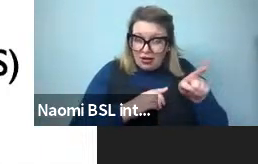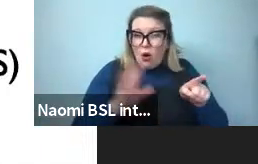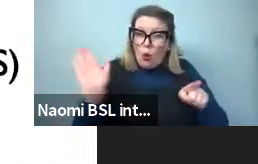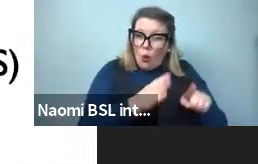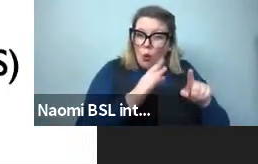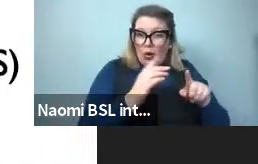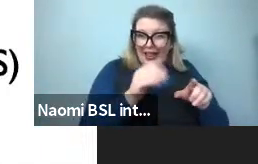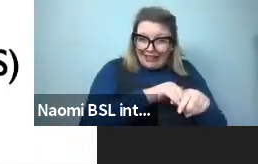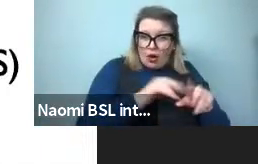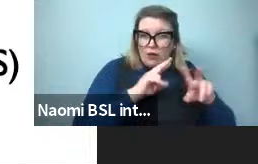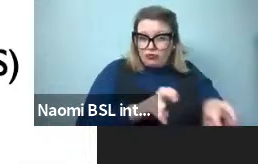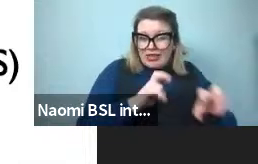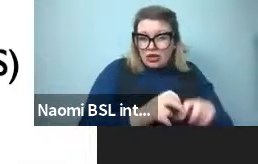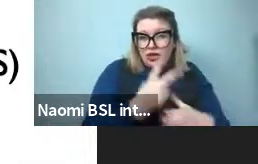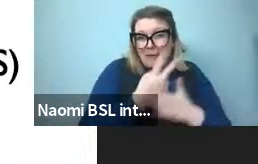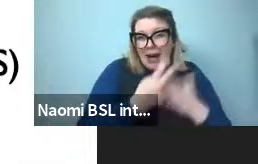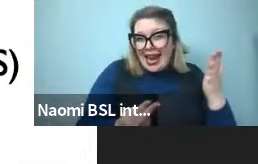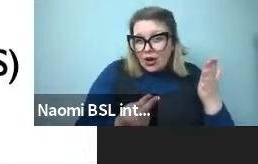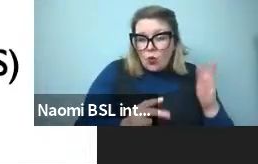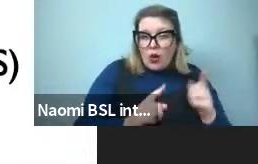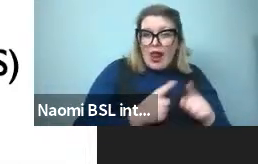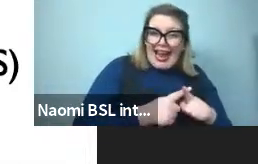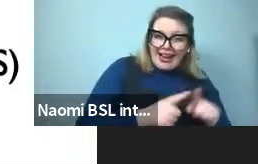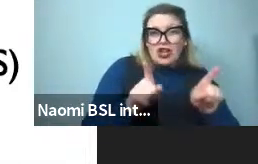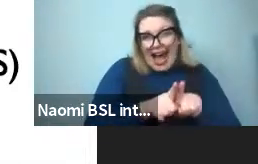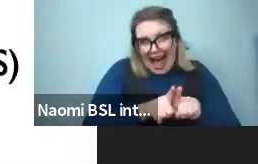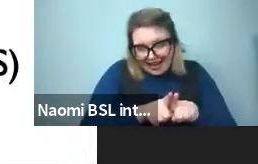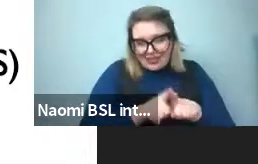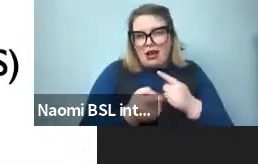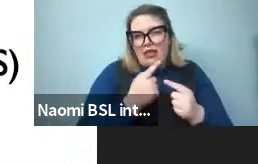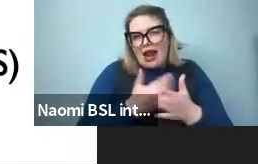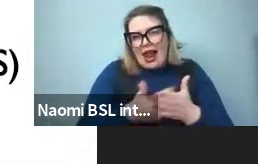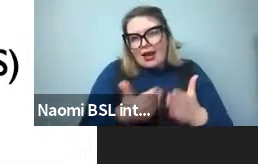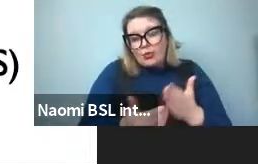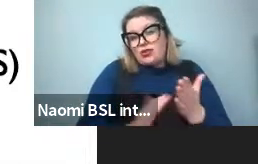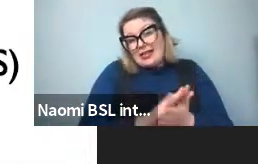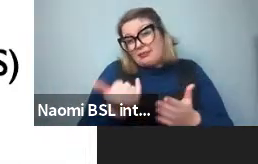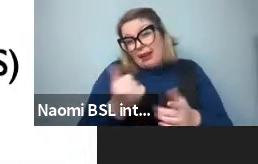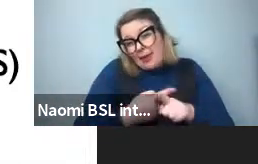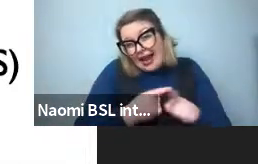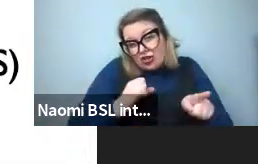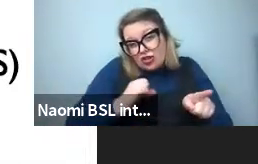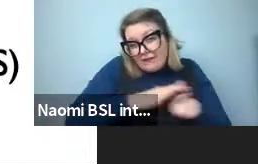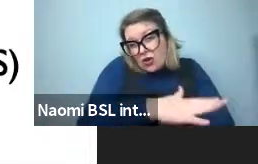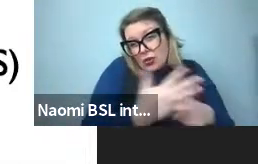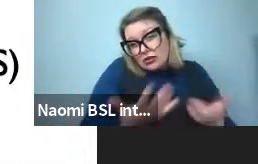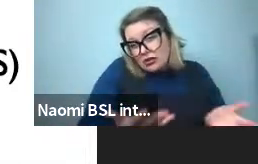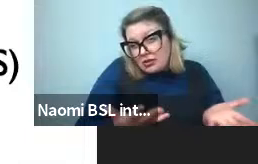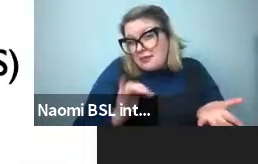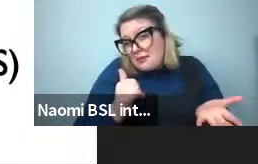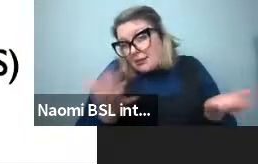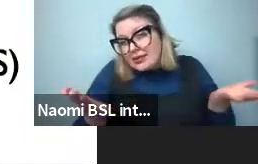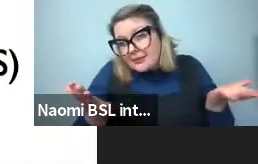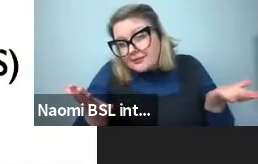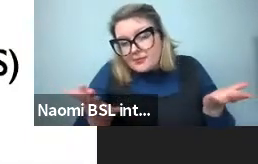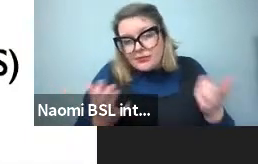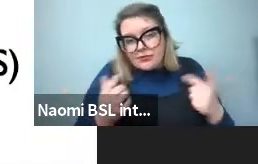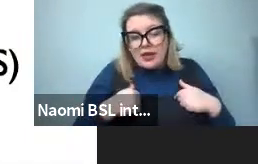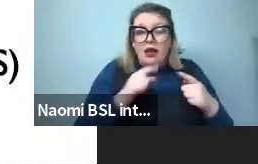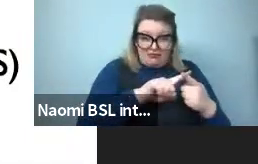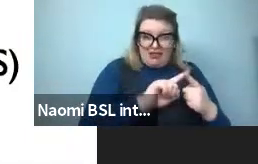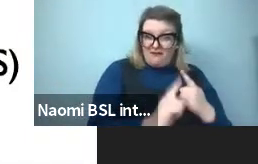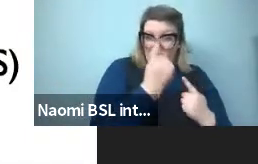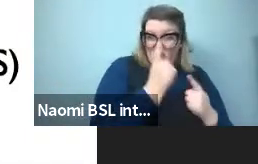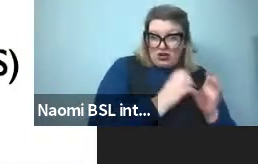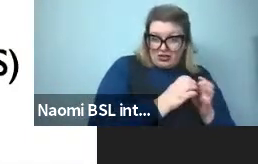bilingual with English. So there may have been some, possibly, an English bias to some original claim. That's not true with the rest of the data.